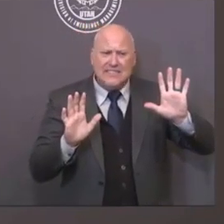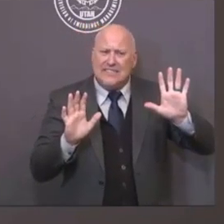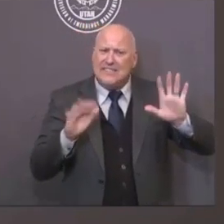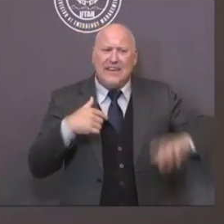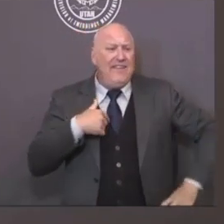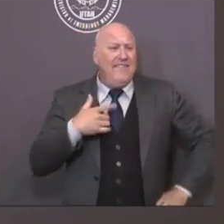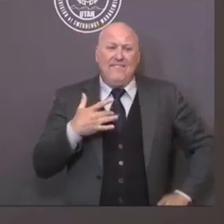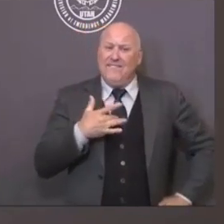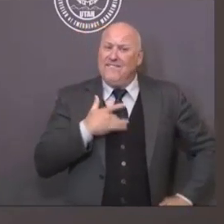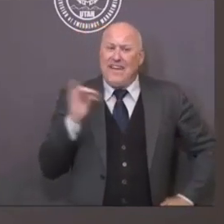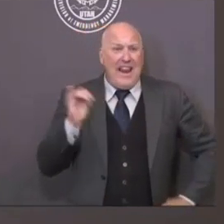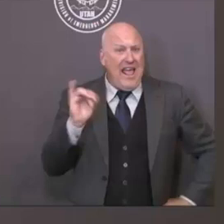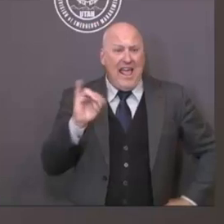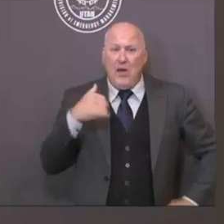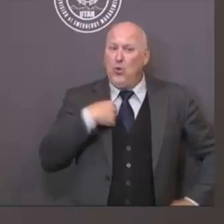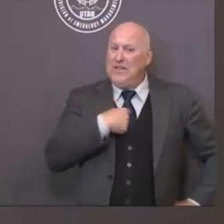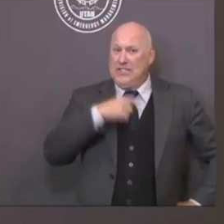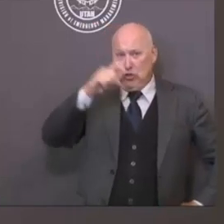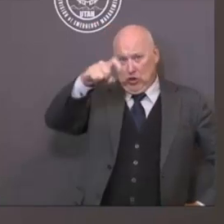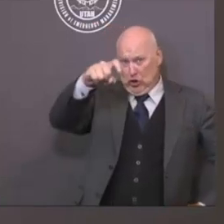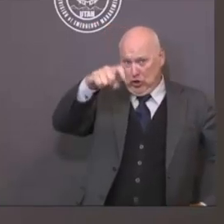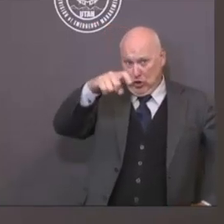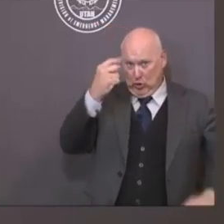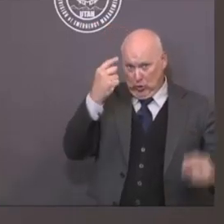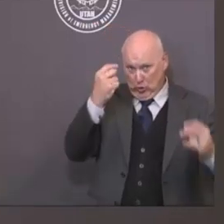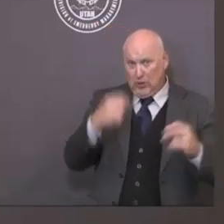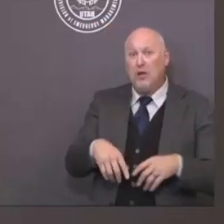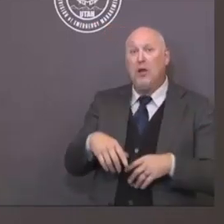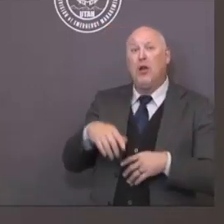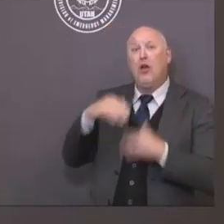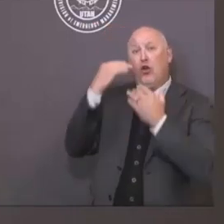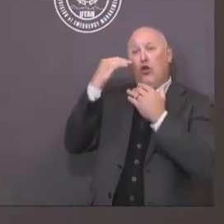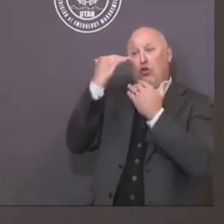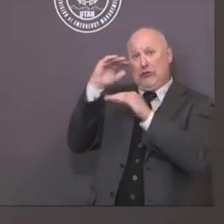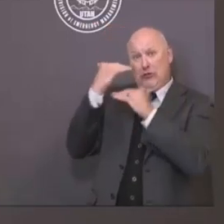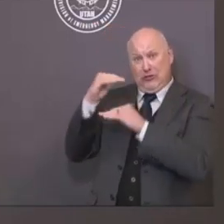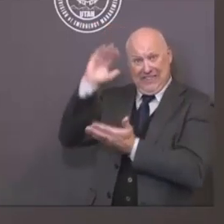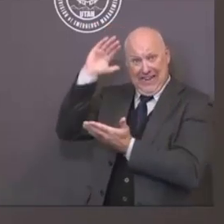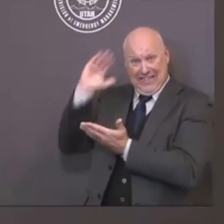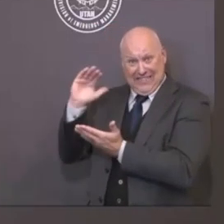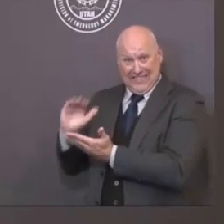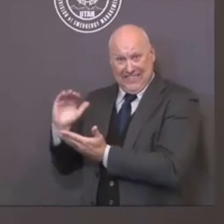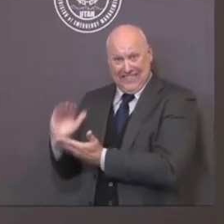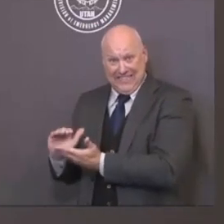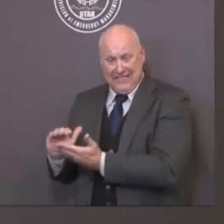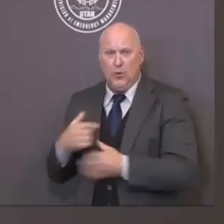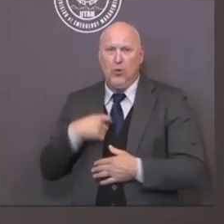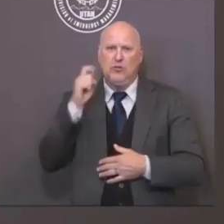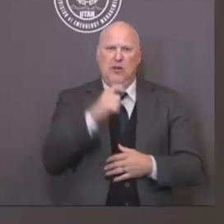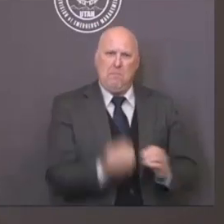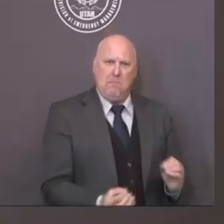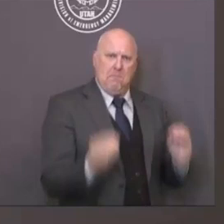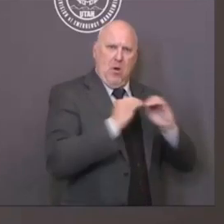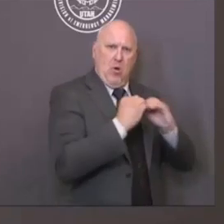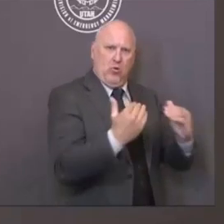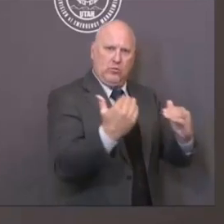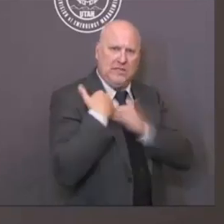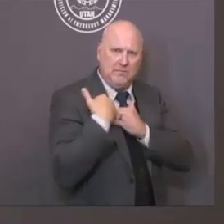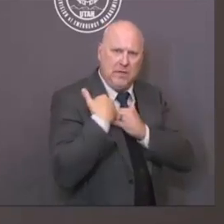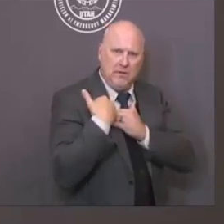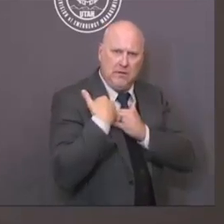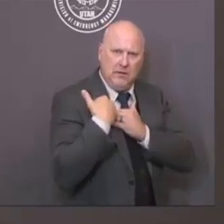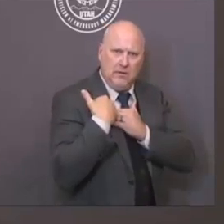covering. We're finding from our science, our medicine, our healthcare providers,